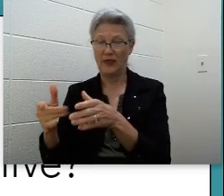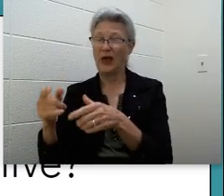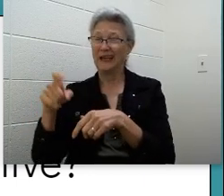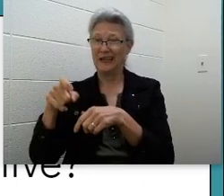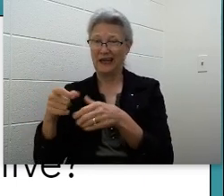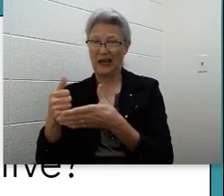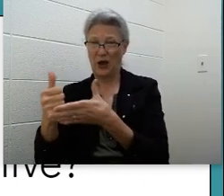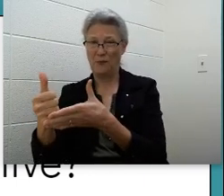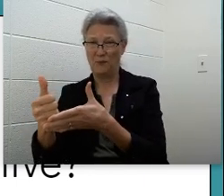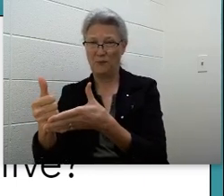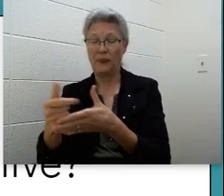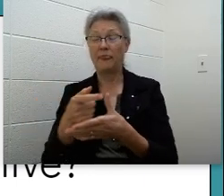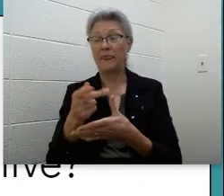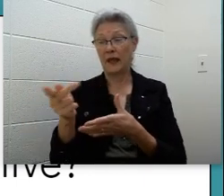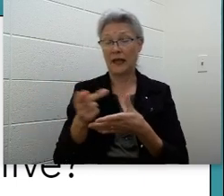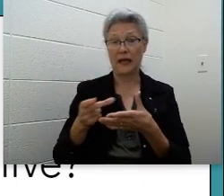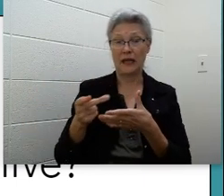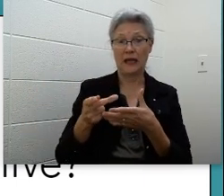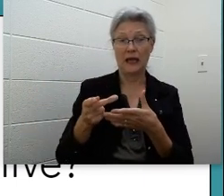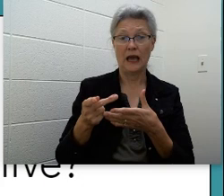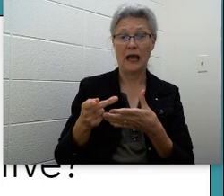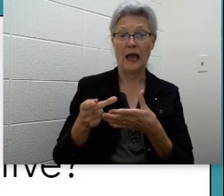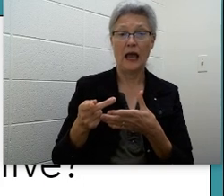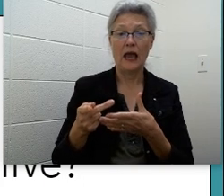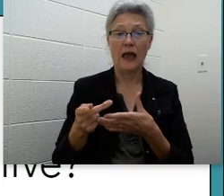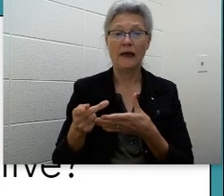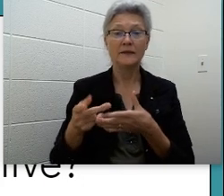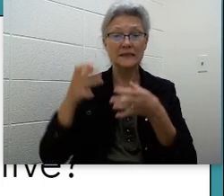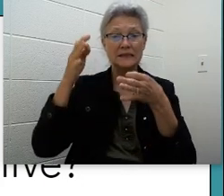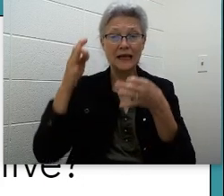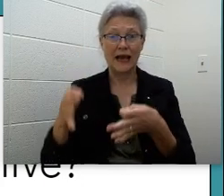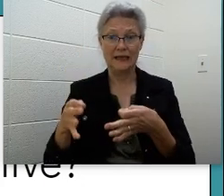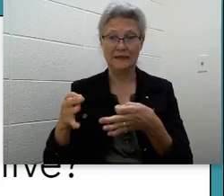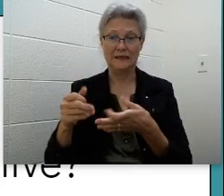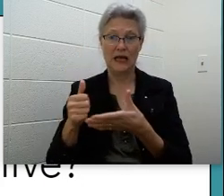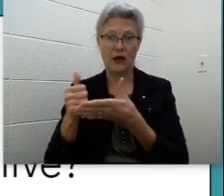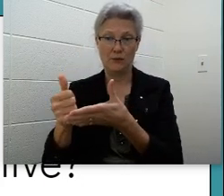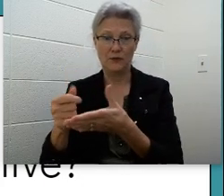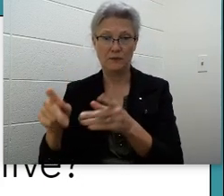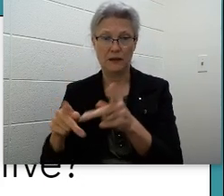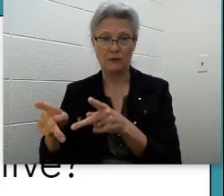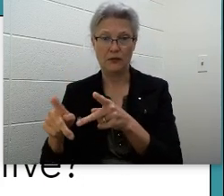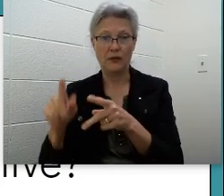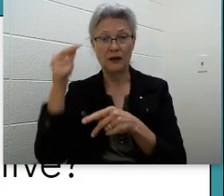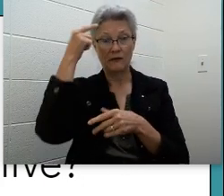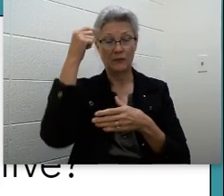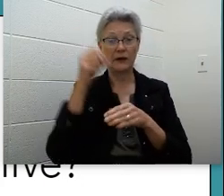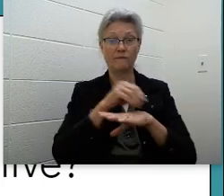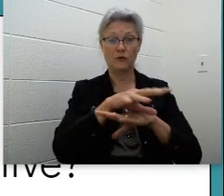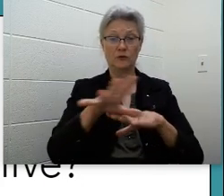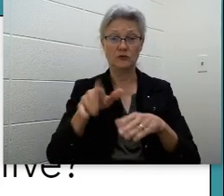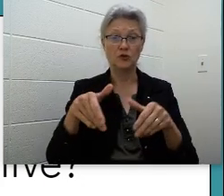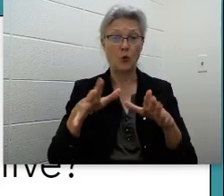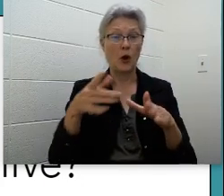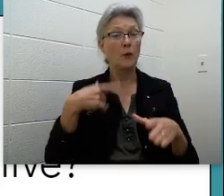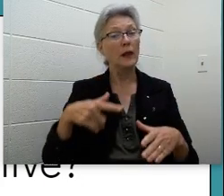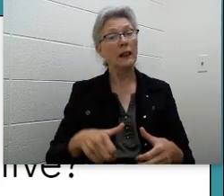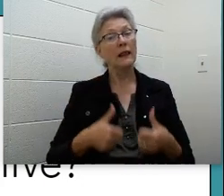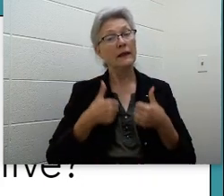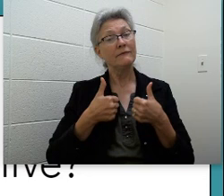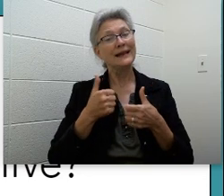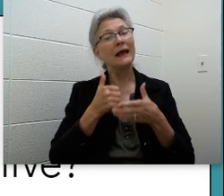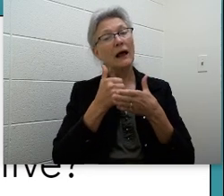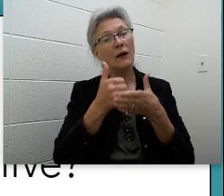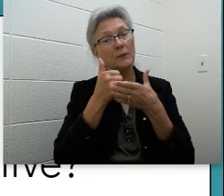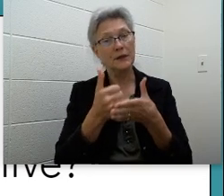influences the way we live by helping us solve problems that happen at any time. So that was my response